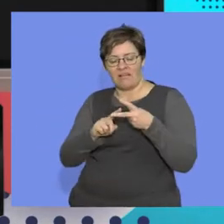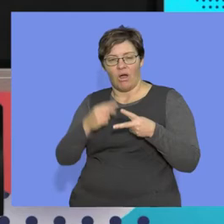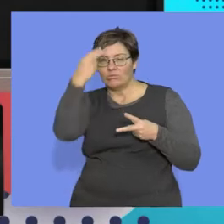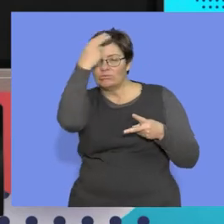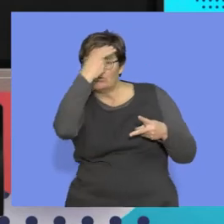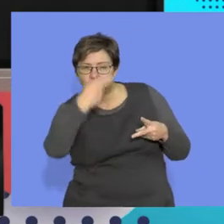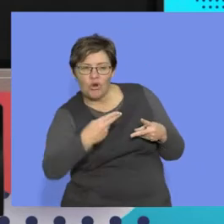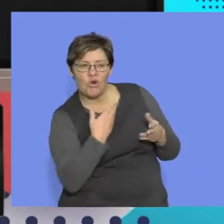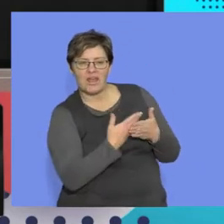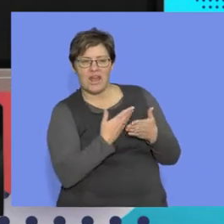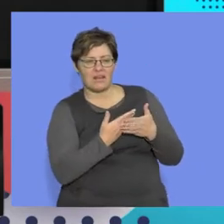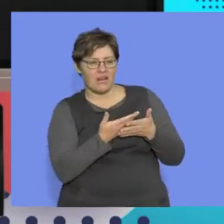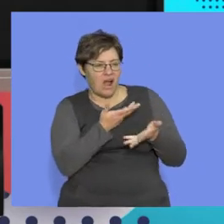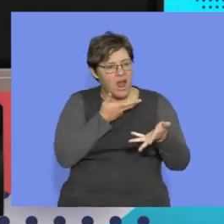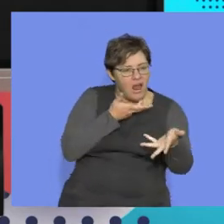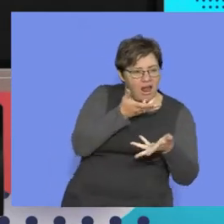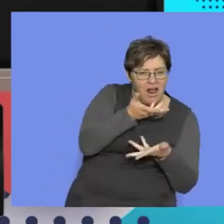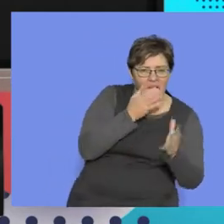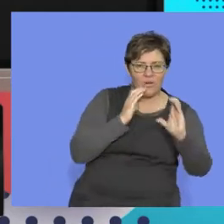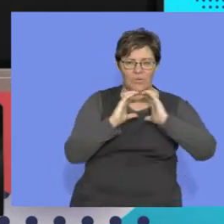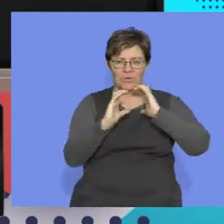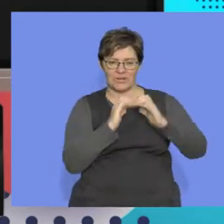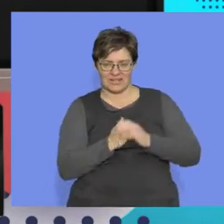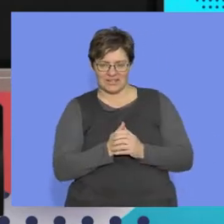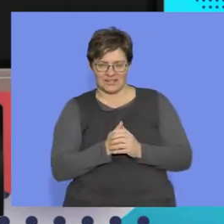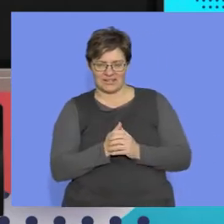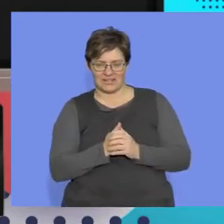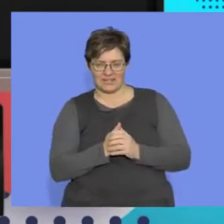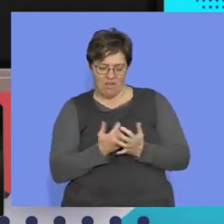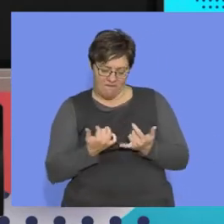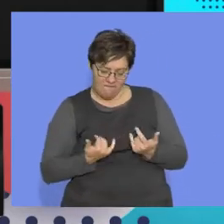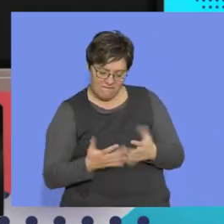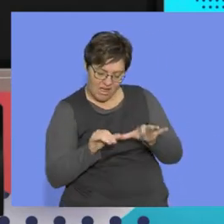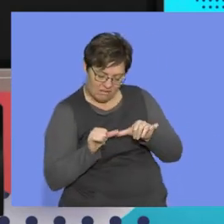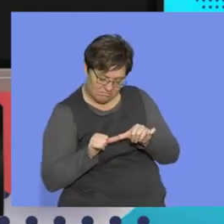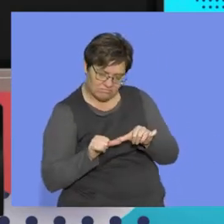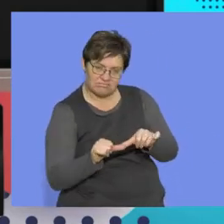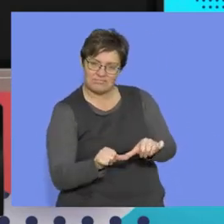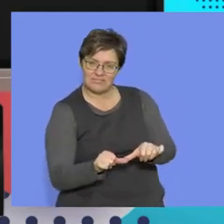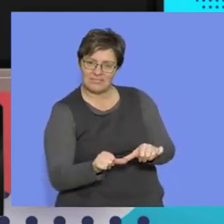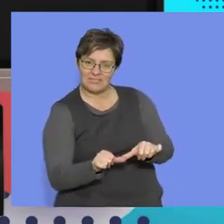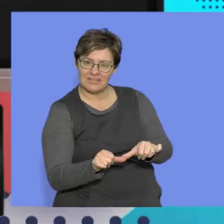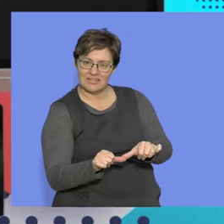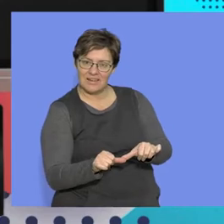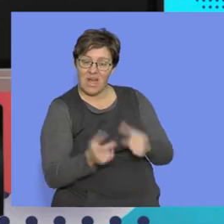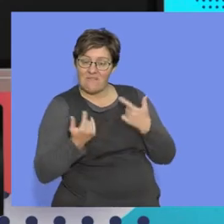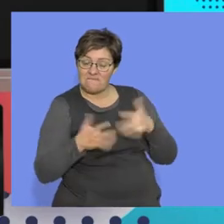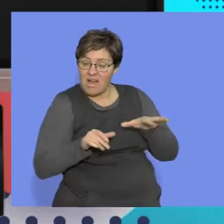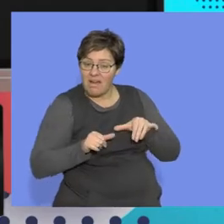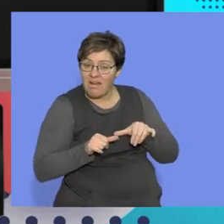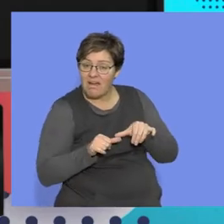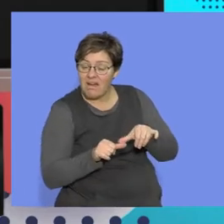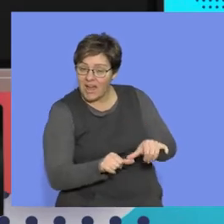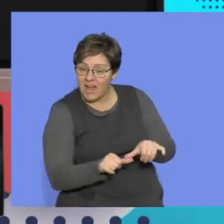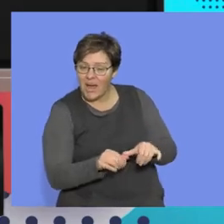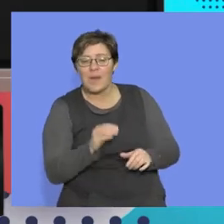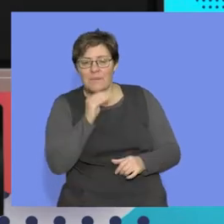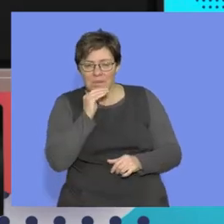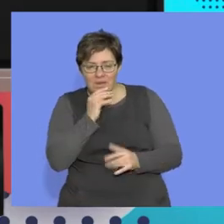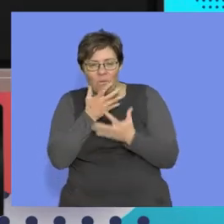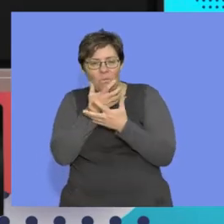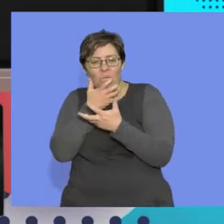Draw. Speak. Keep fire going. If I can keep fire going,